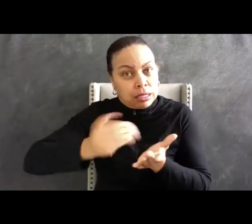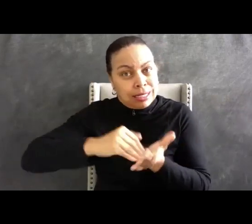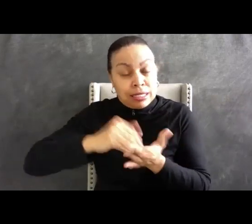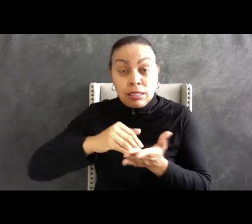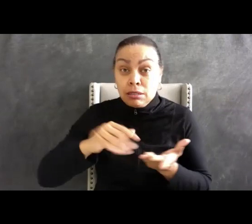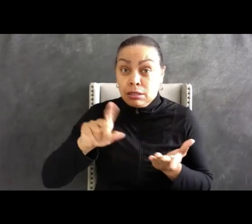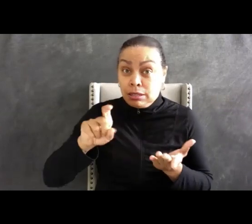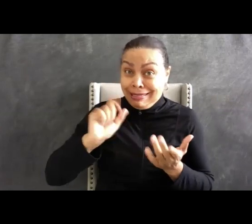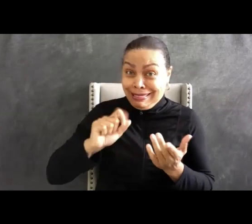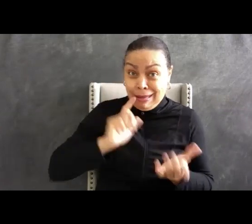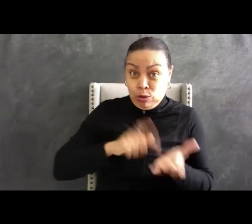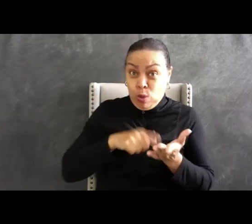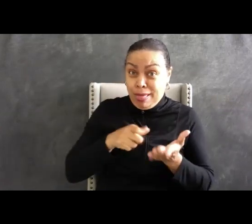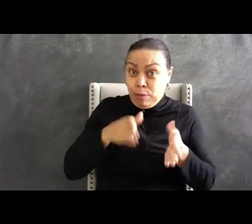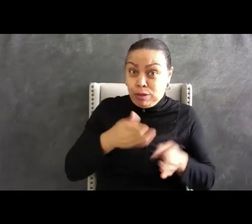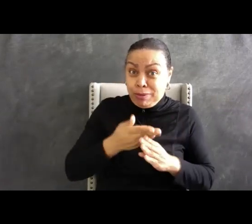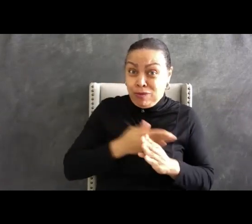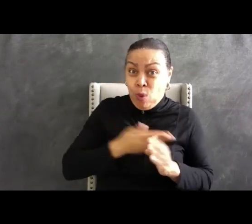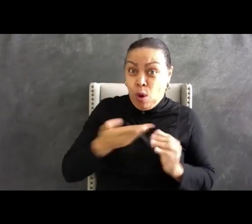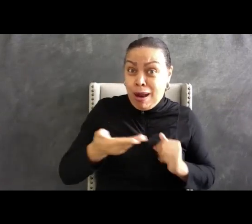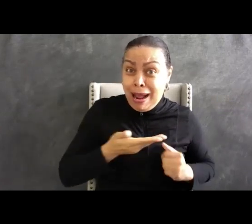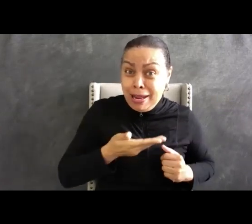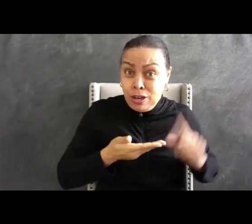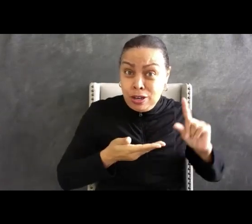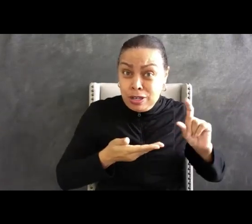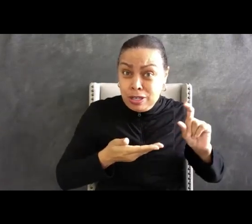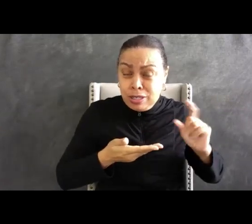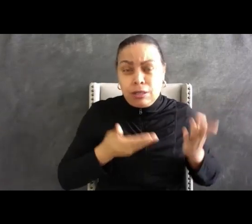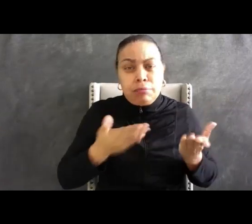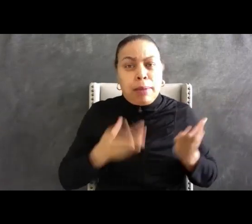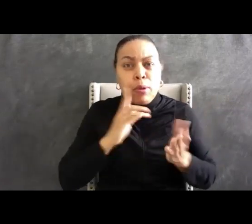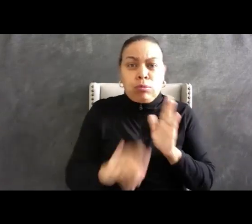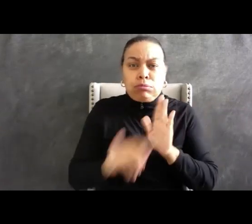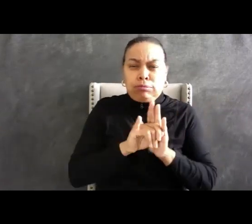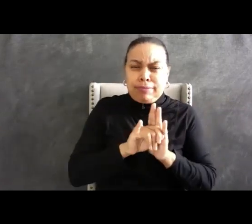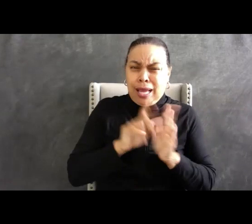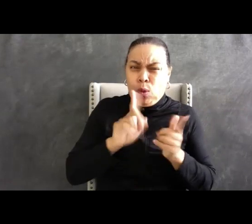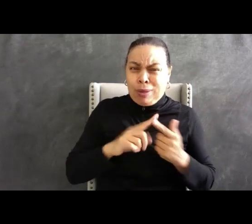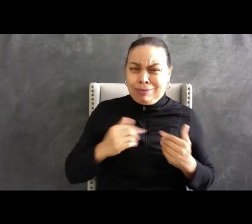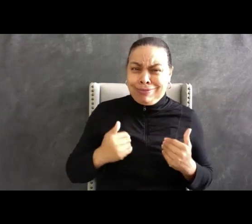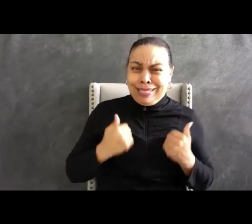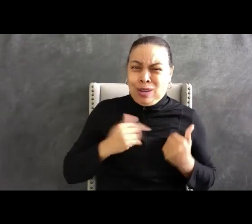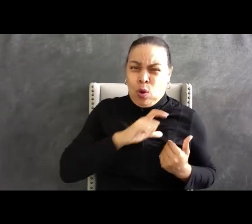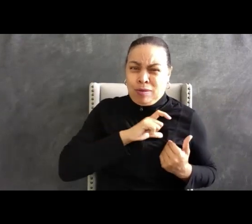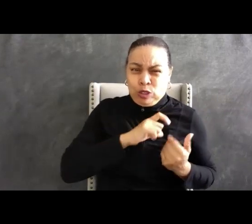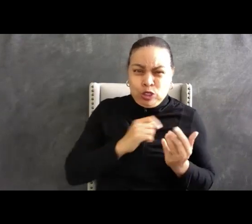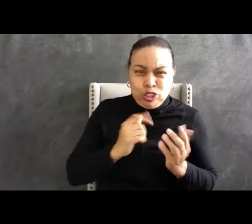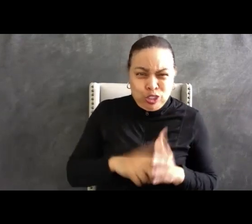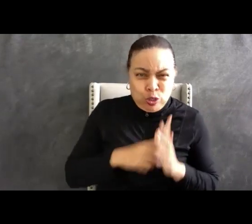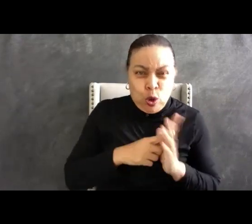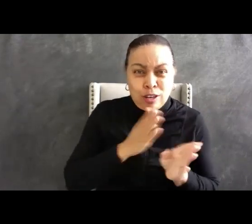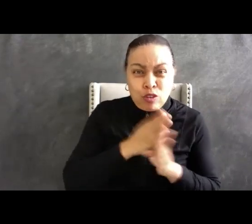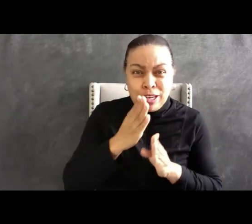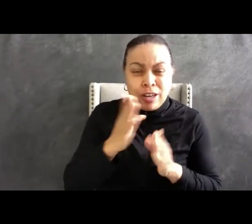before they were hired or at the very least identified earlier in their career so that it could have been